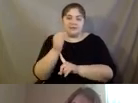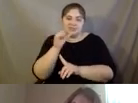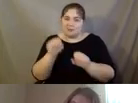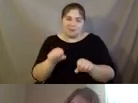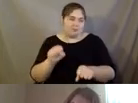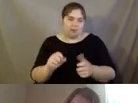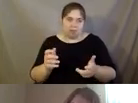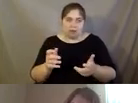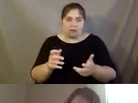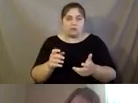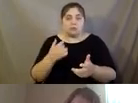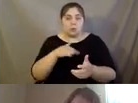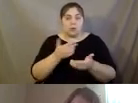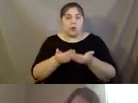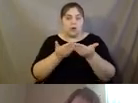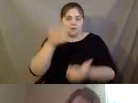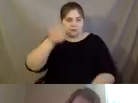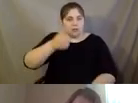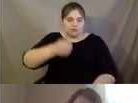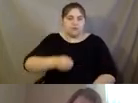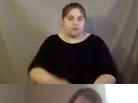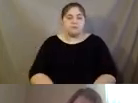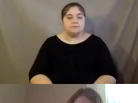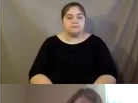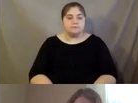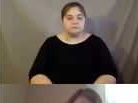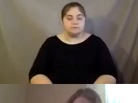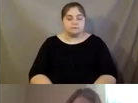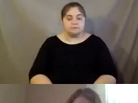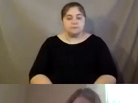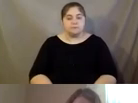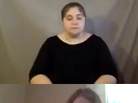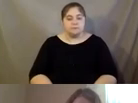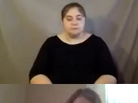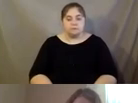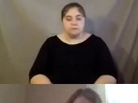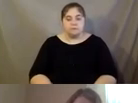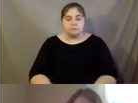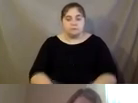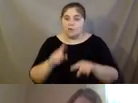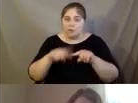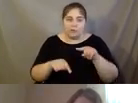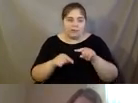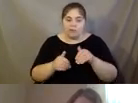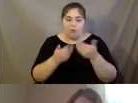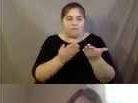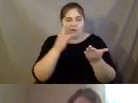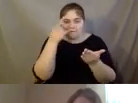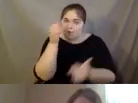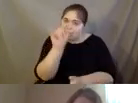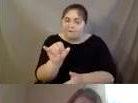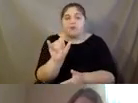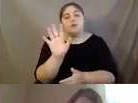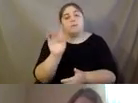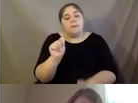So, you know, we offer them the scholarship. Um, it's not in perpetuity. We can't offer this forever, but we do,